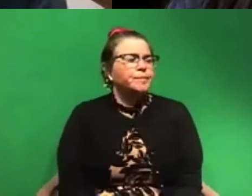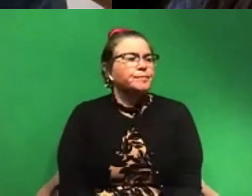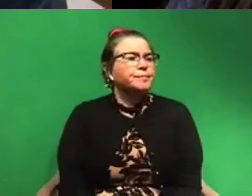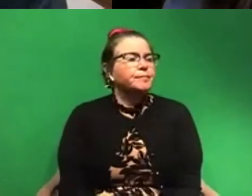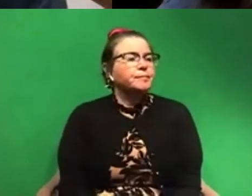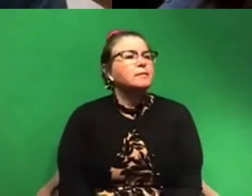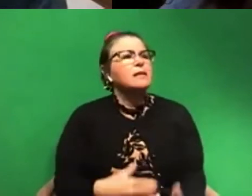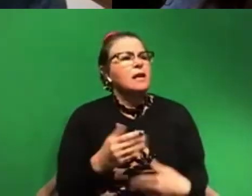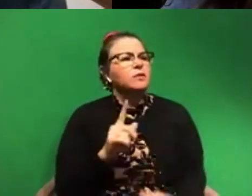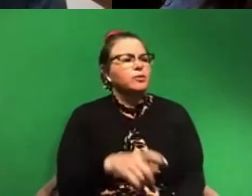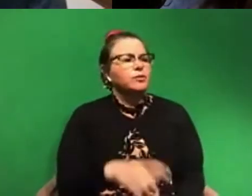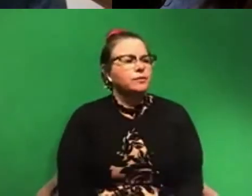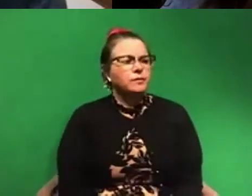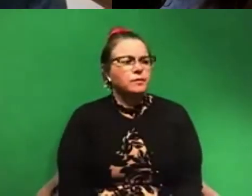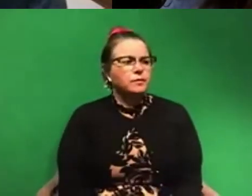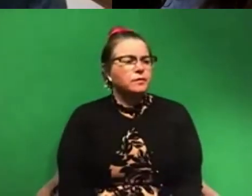lately?